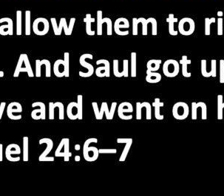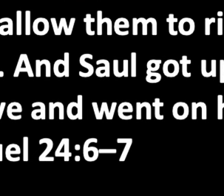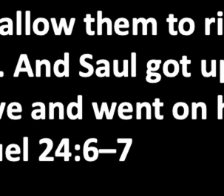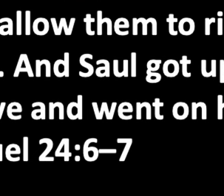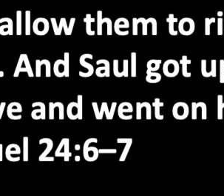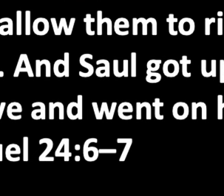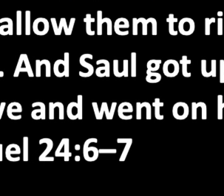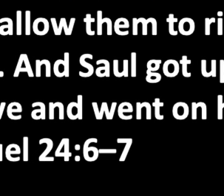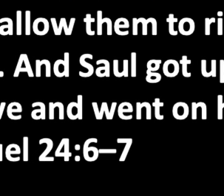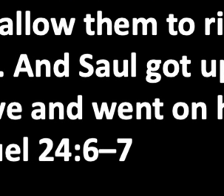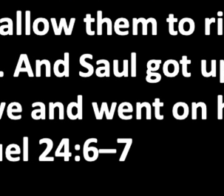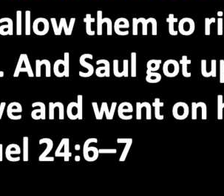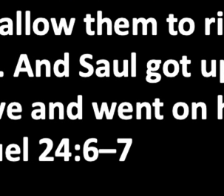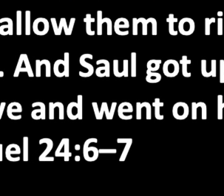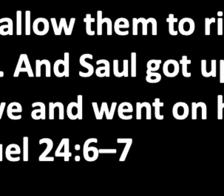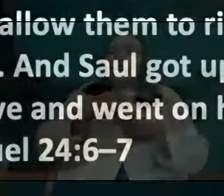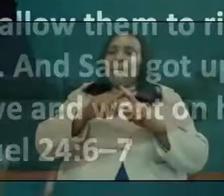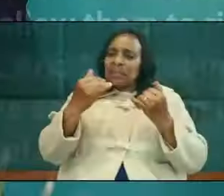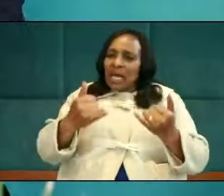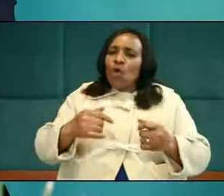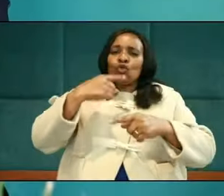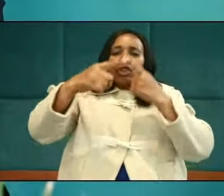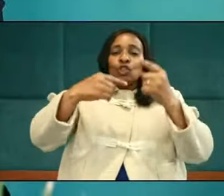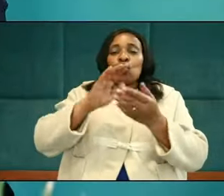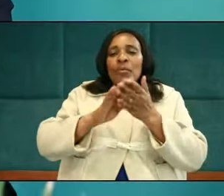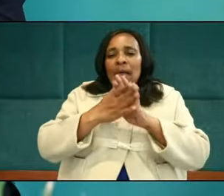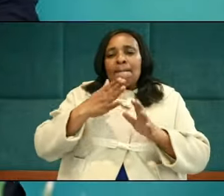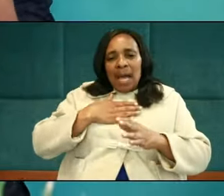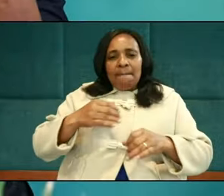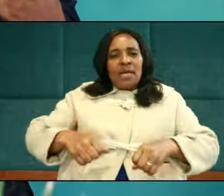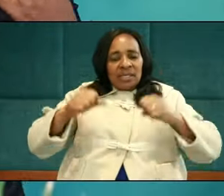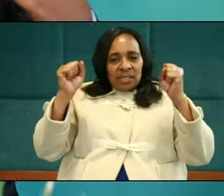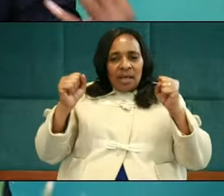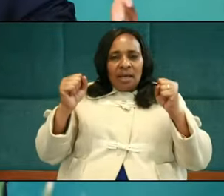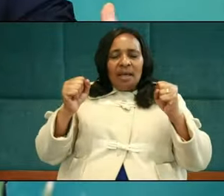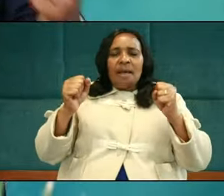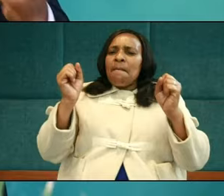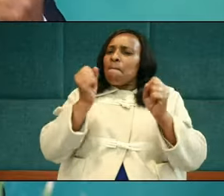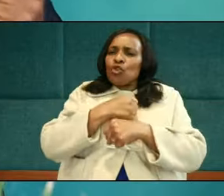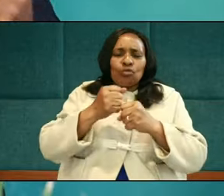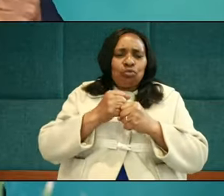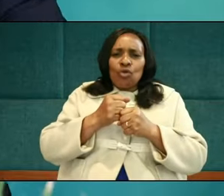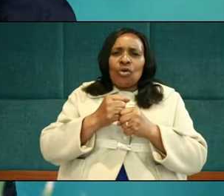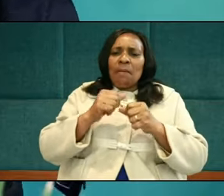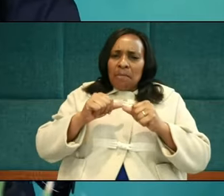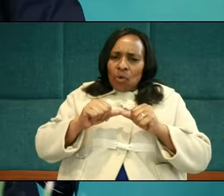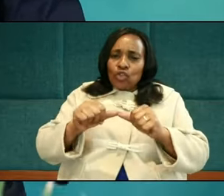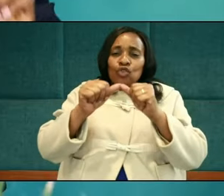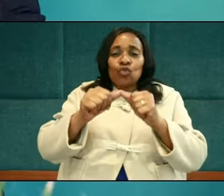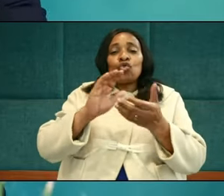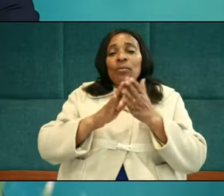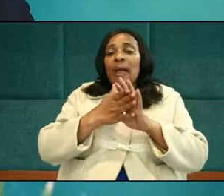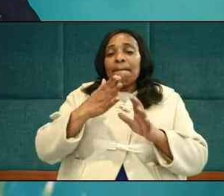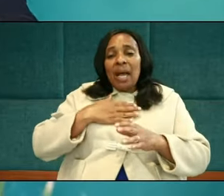me, but he's still my master. He has become an enemy to me that I did not look for, but he's still my master.